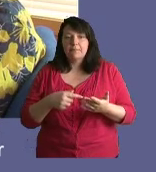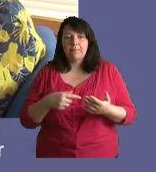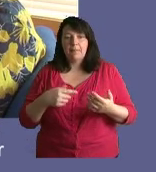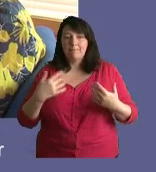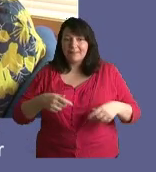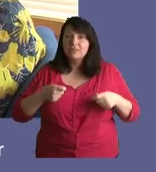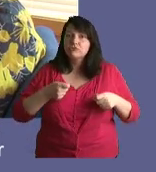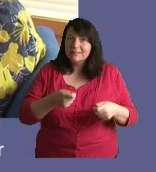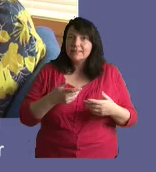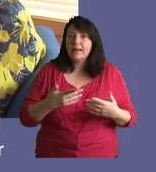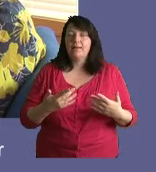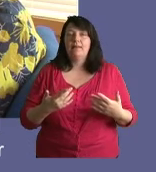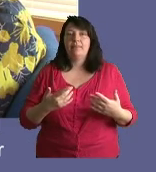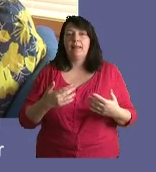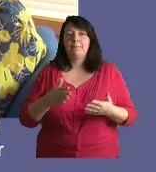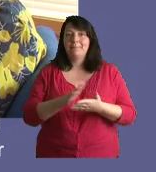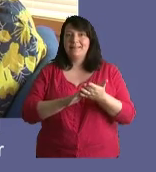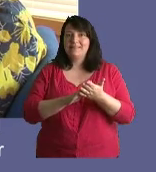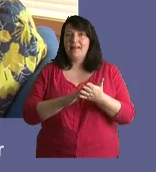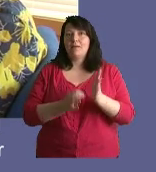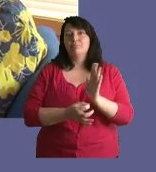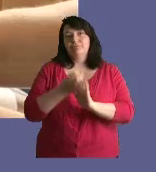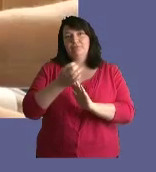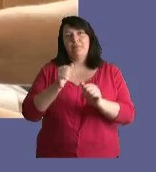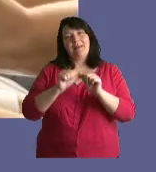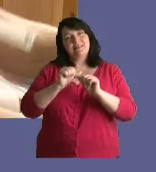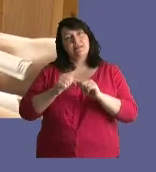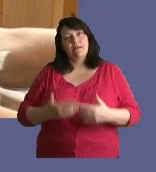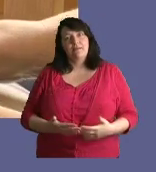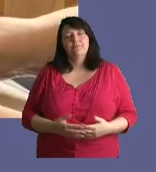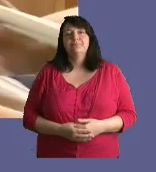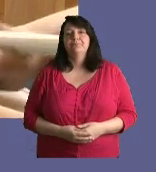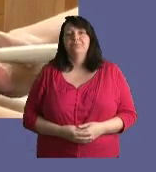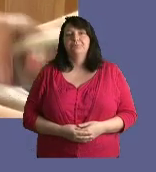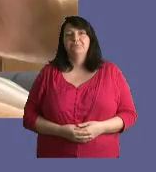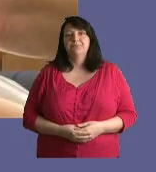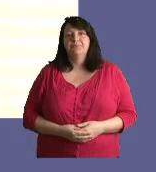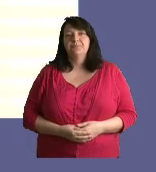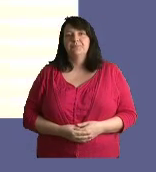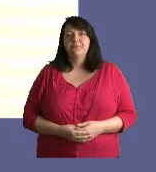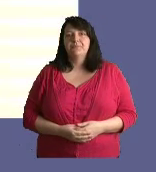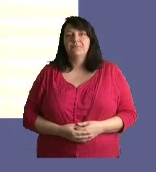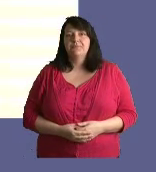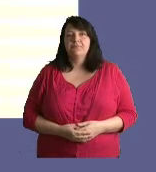treated and started to get better having